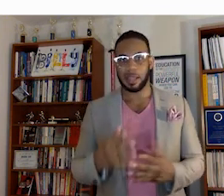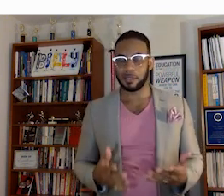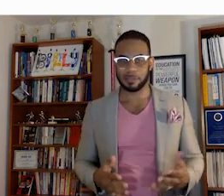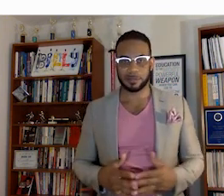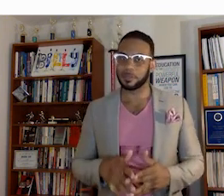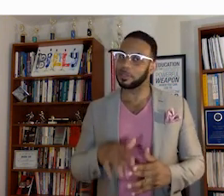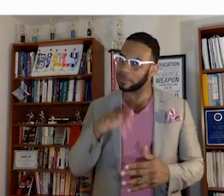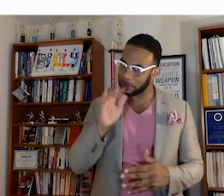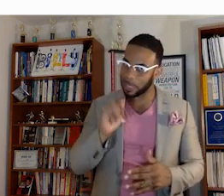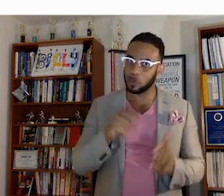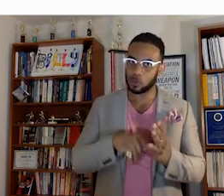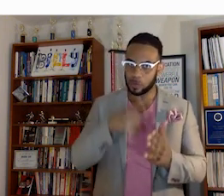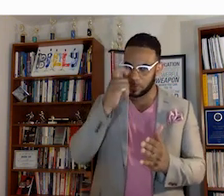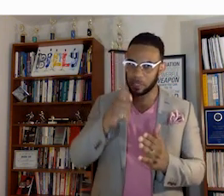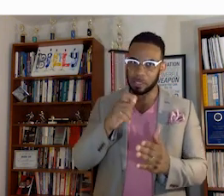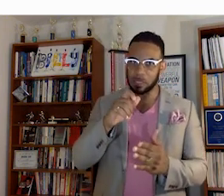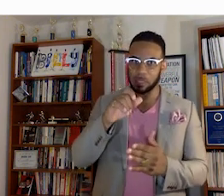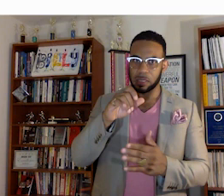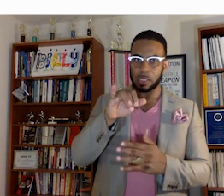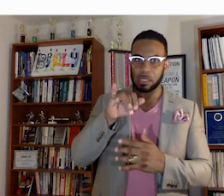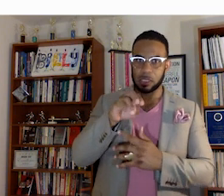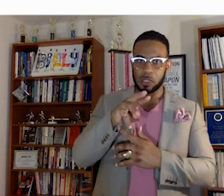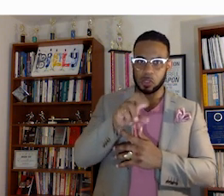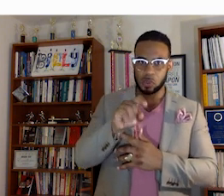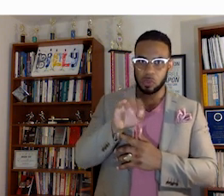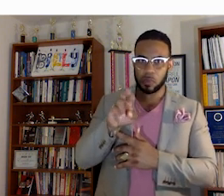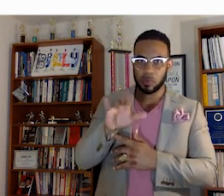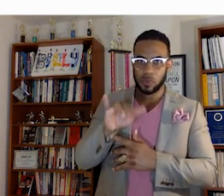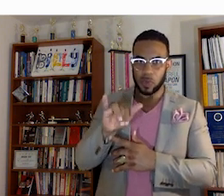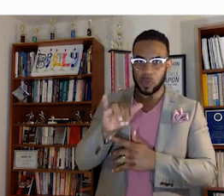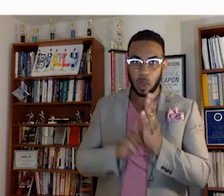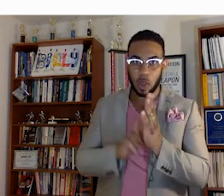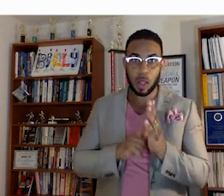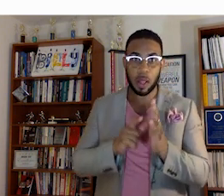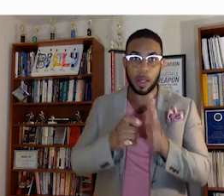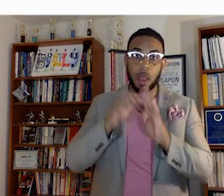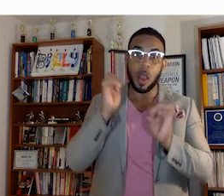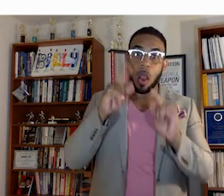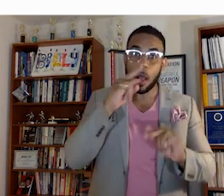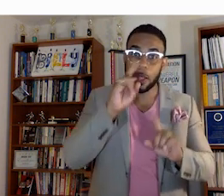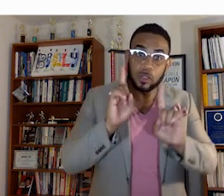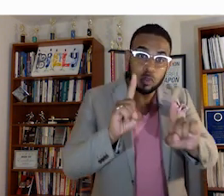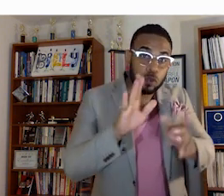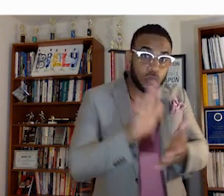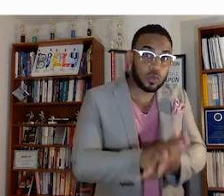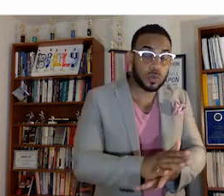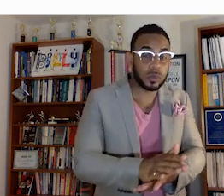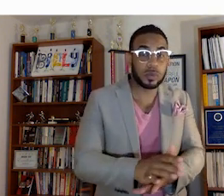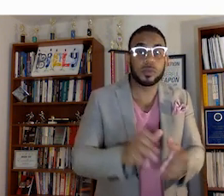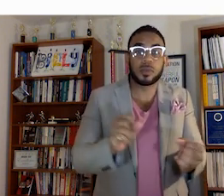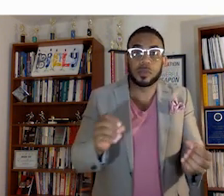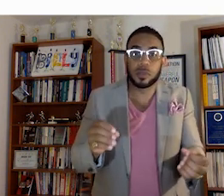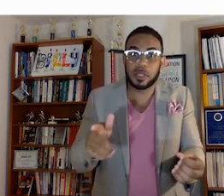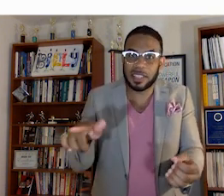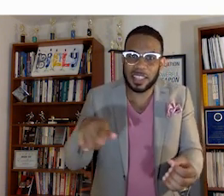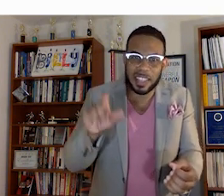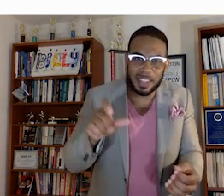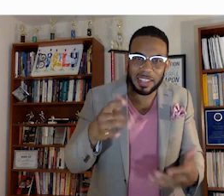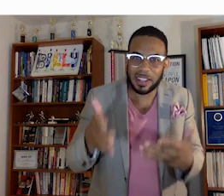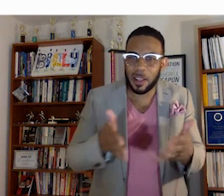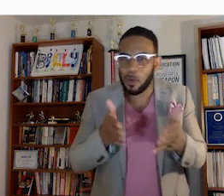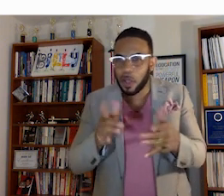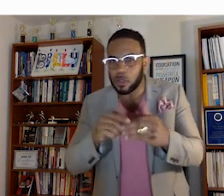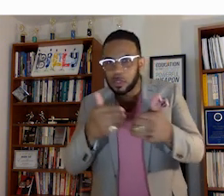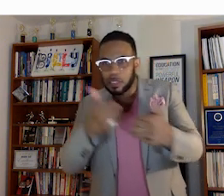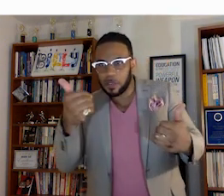Nate that was due to the Jules Ferry laws that mandated all kids to attend school. Nate they needed a way